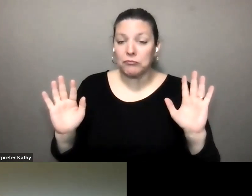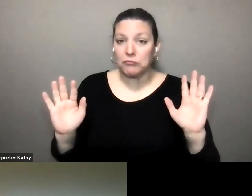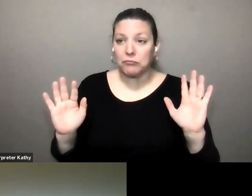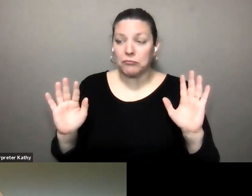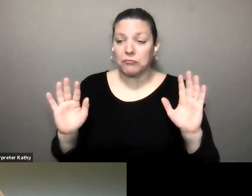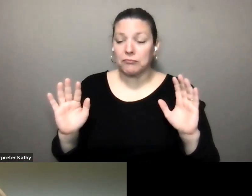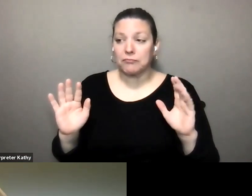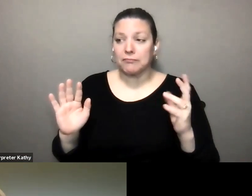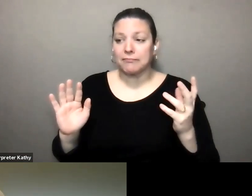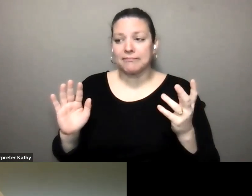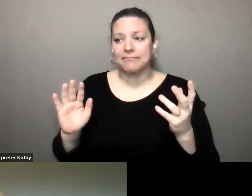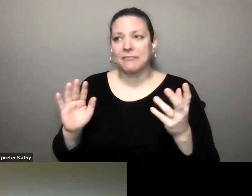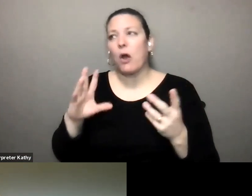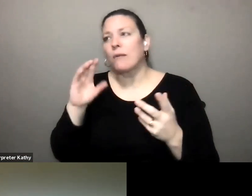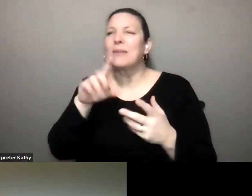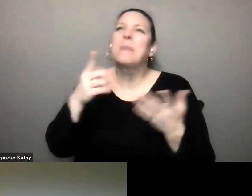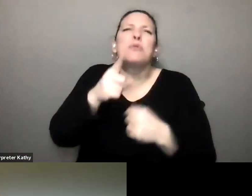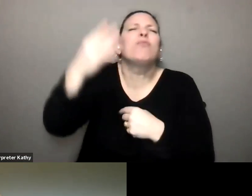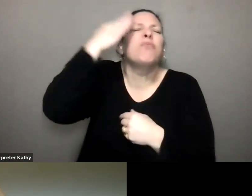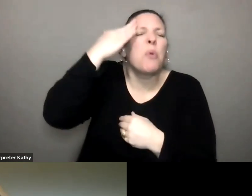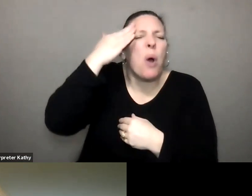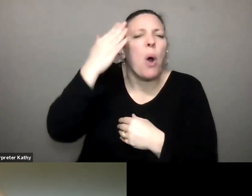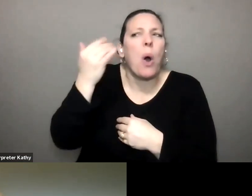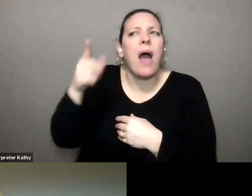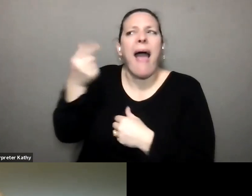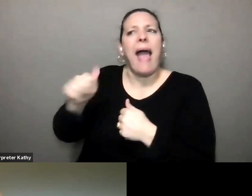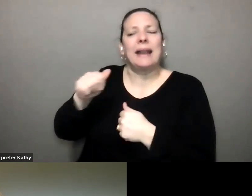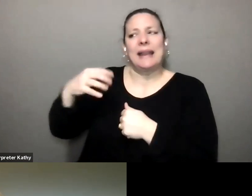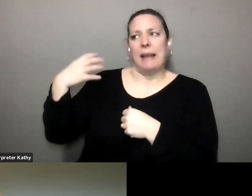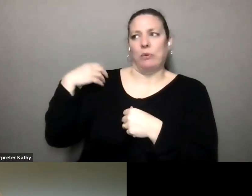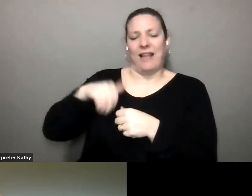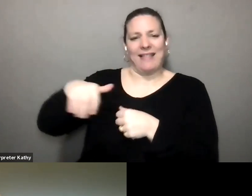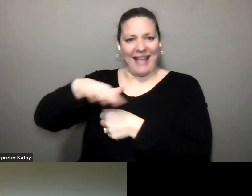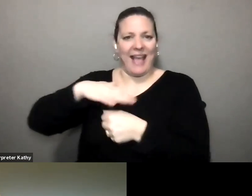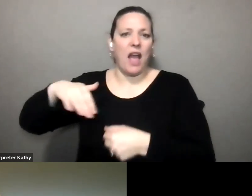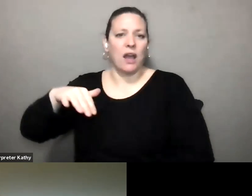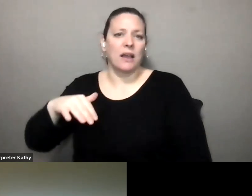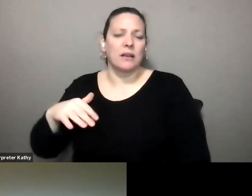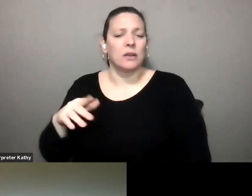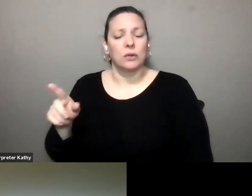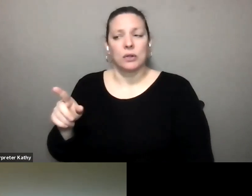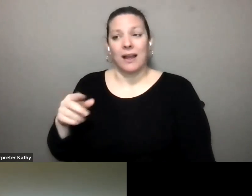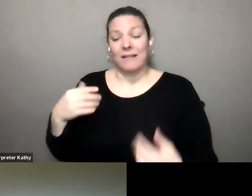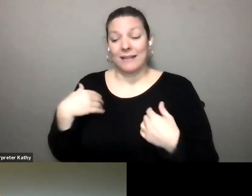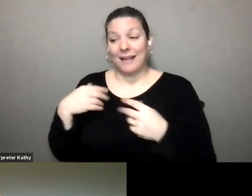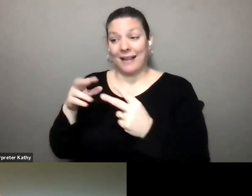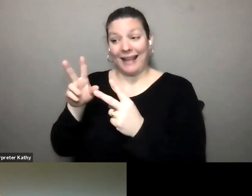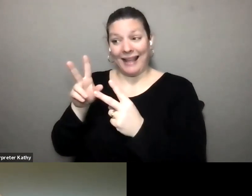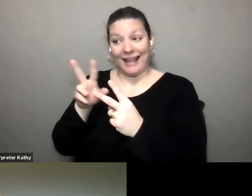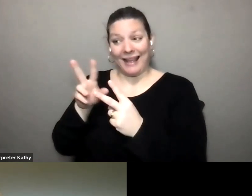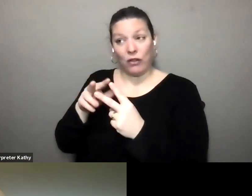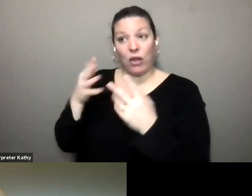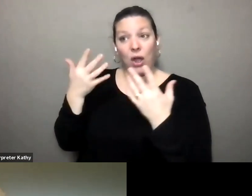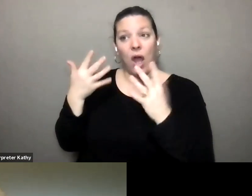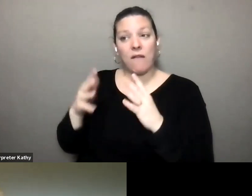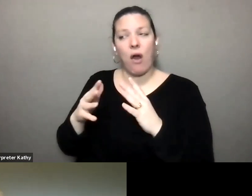are they know of employers in the area who um have either have spoken to the